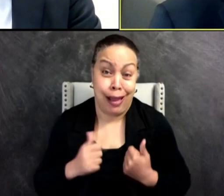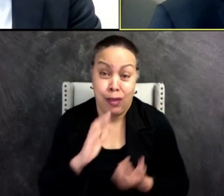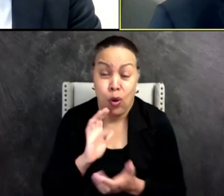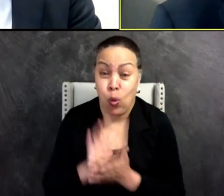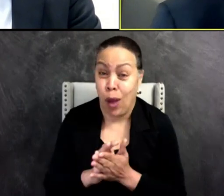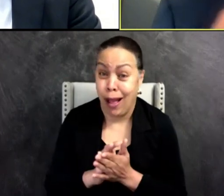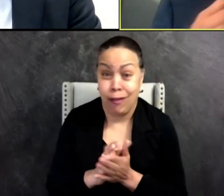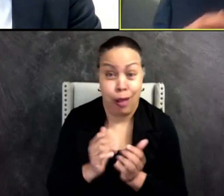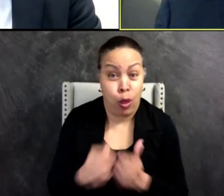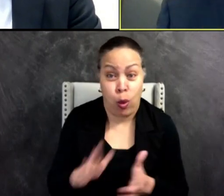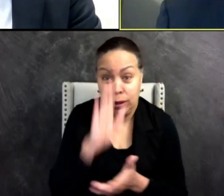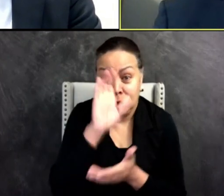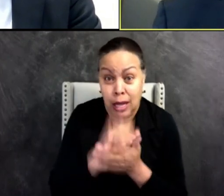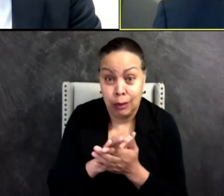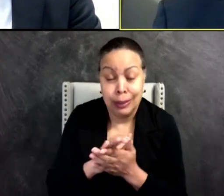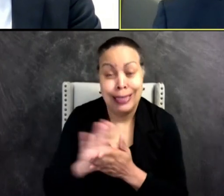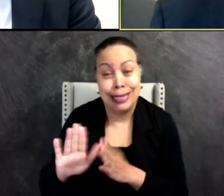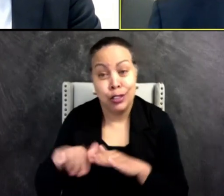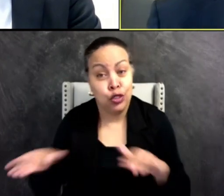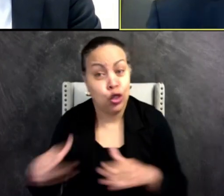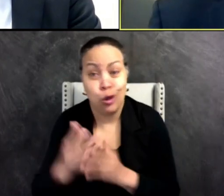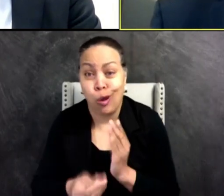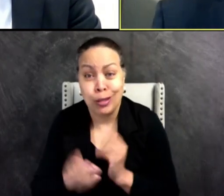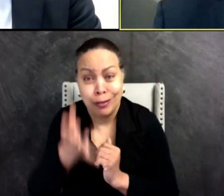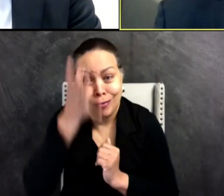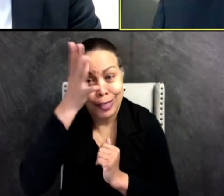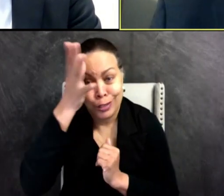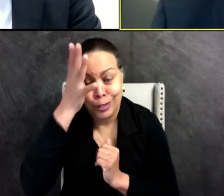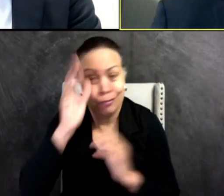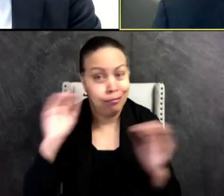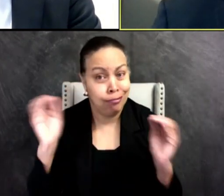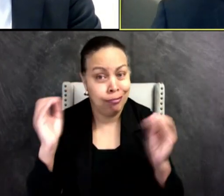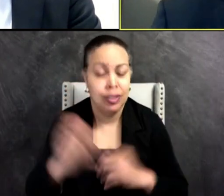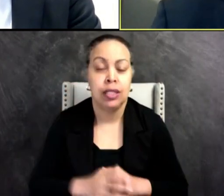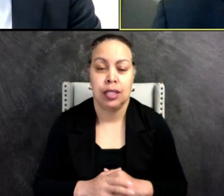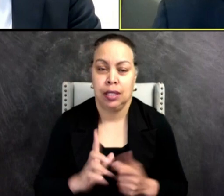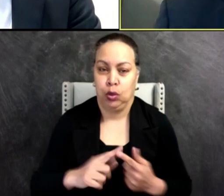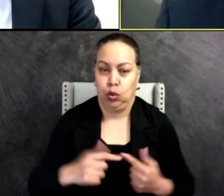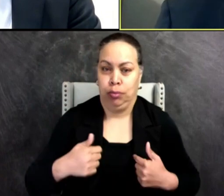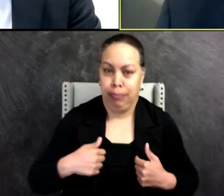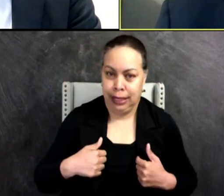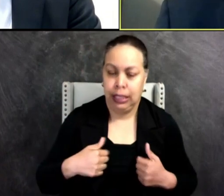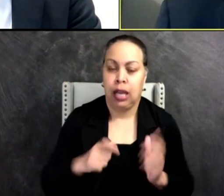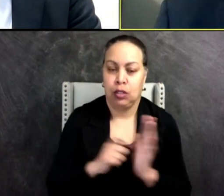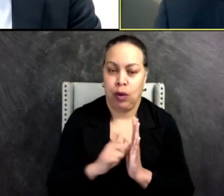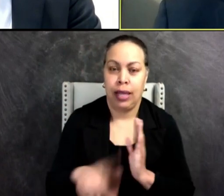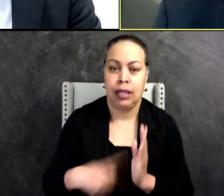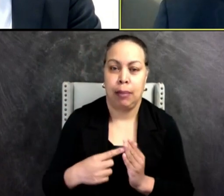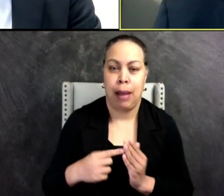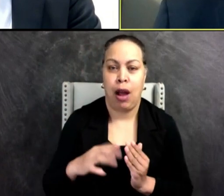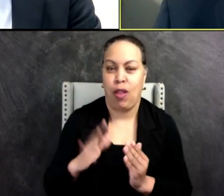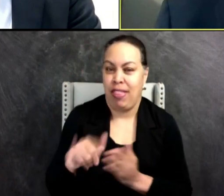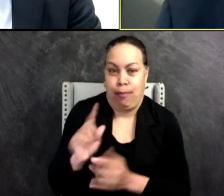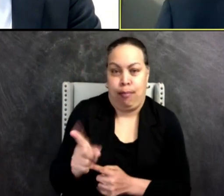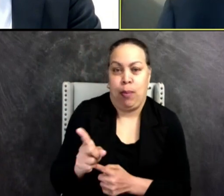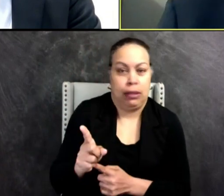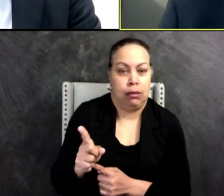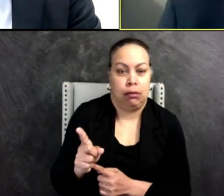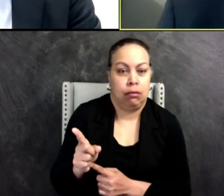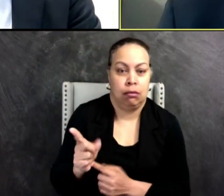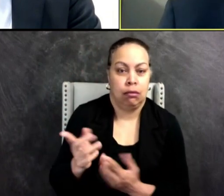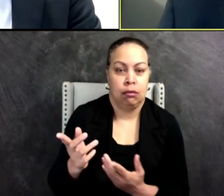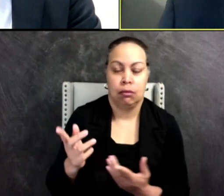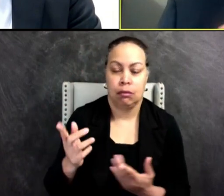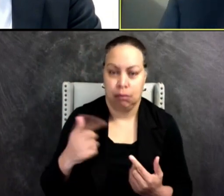fatherless. When I wrote that, to me, I was writing about being in that moment. I've been a